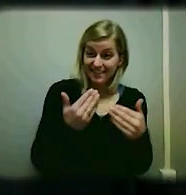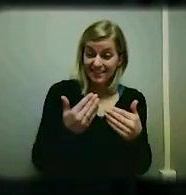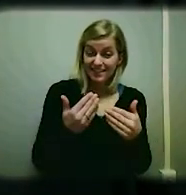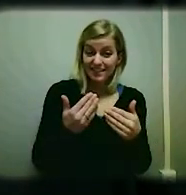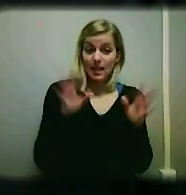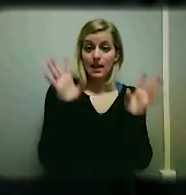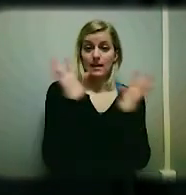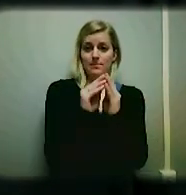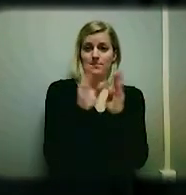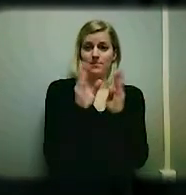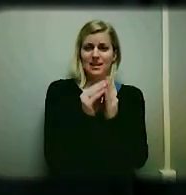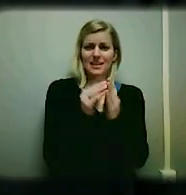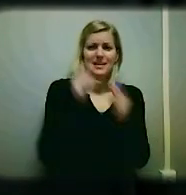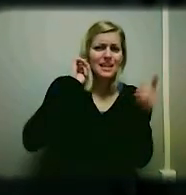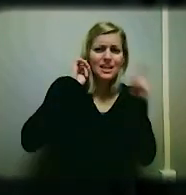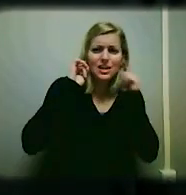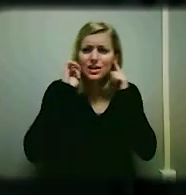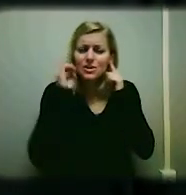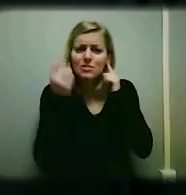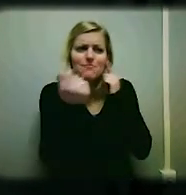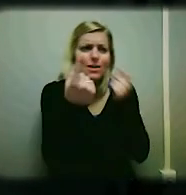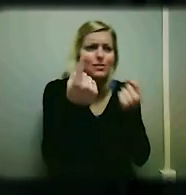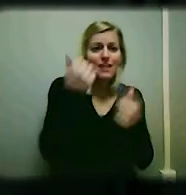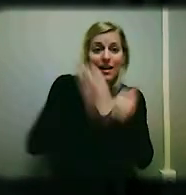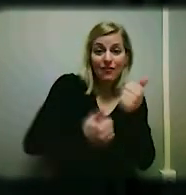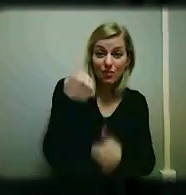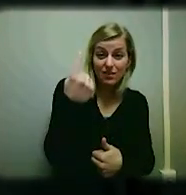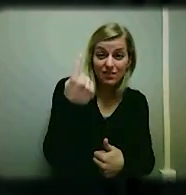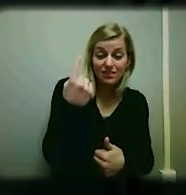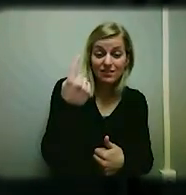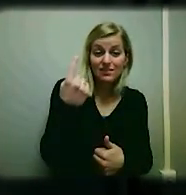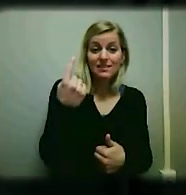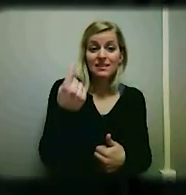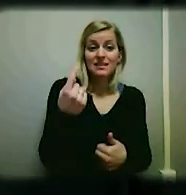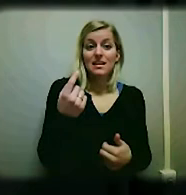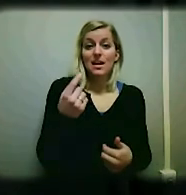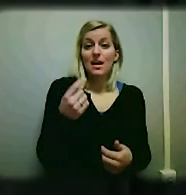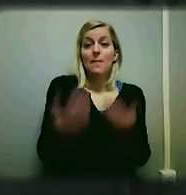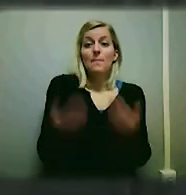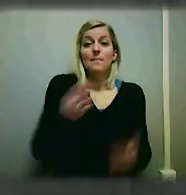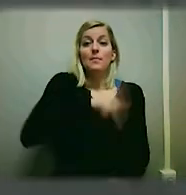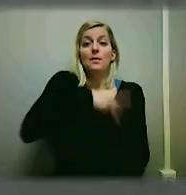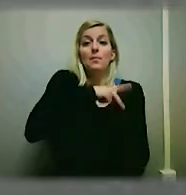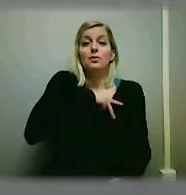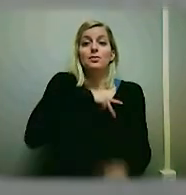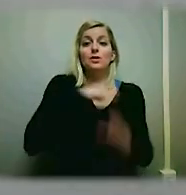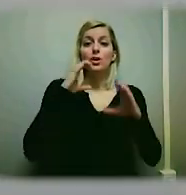understand everyone in a meeting? Perhaps one of the DigiWave personal communication systems is the solution.